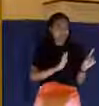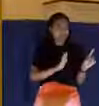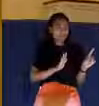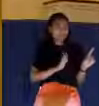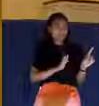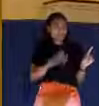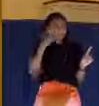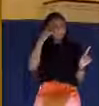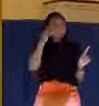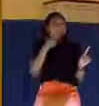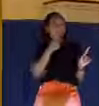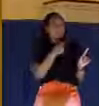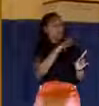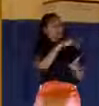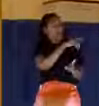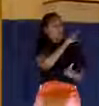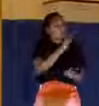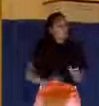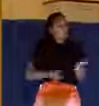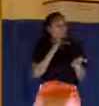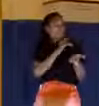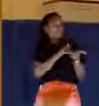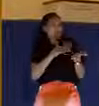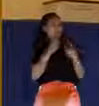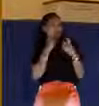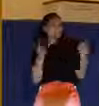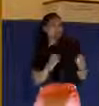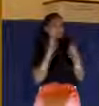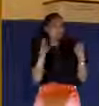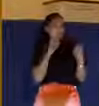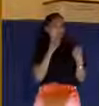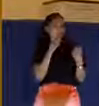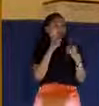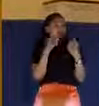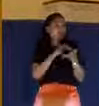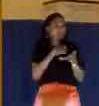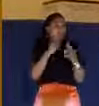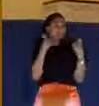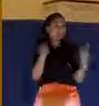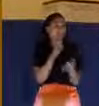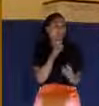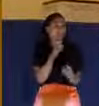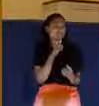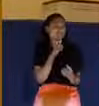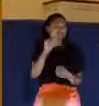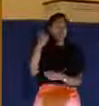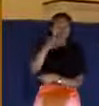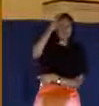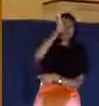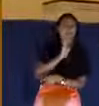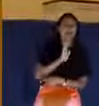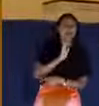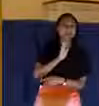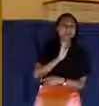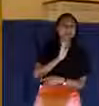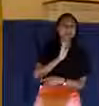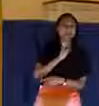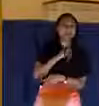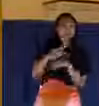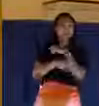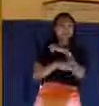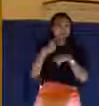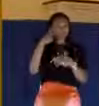forgive me for my sins. Who has the power to forgive sin? Only God has that power.